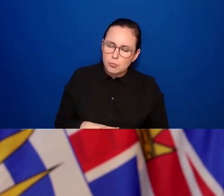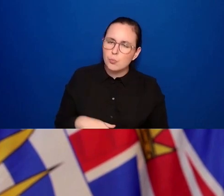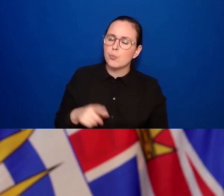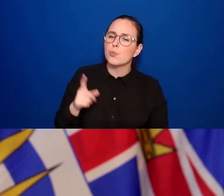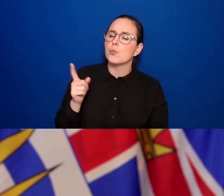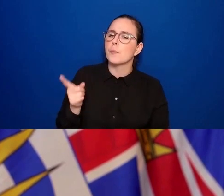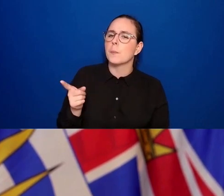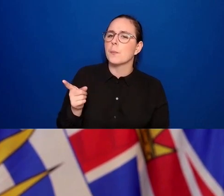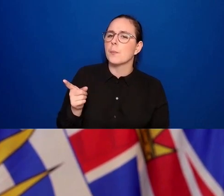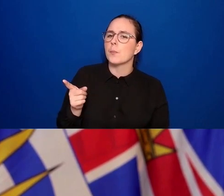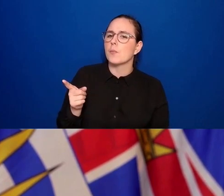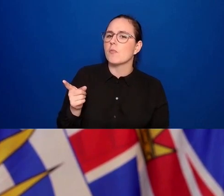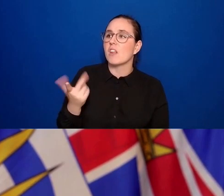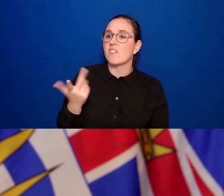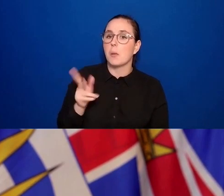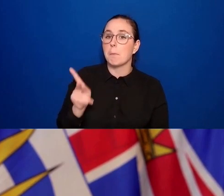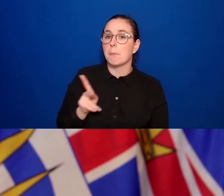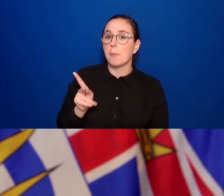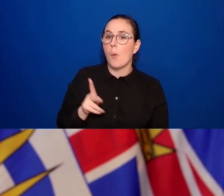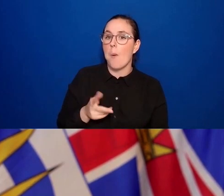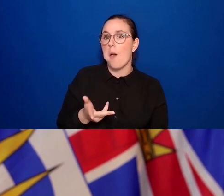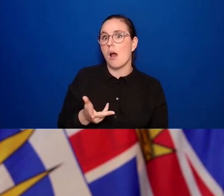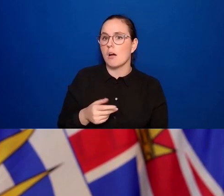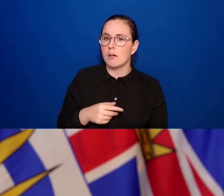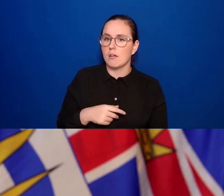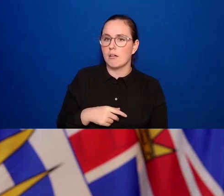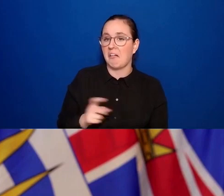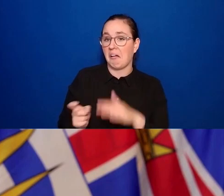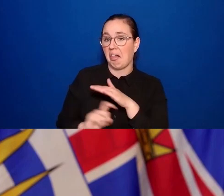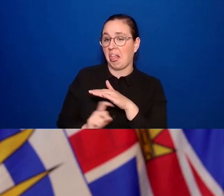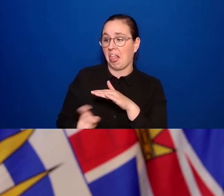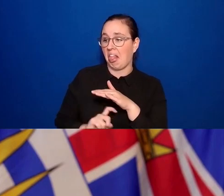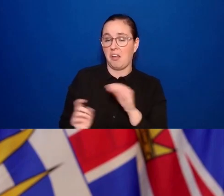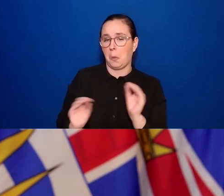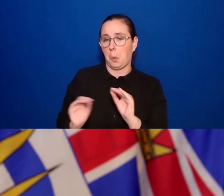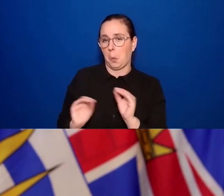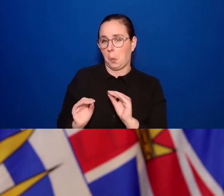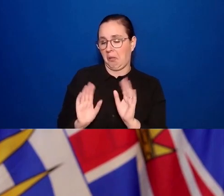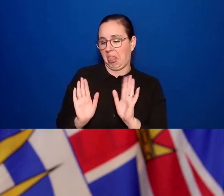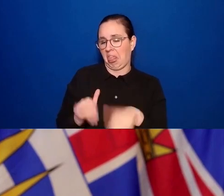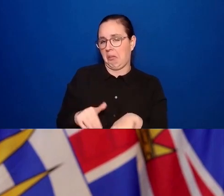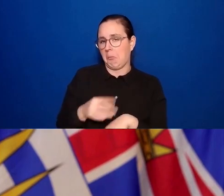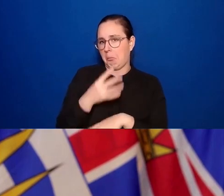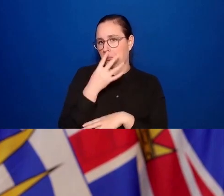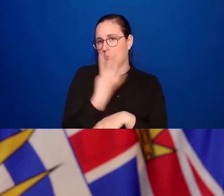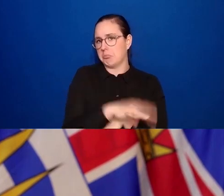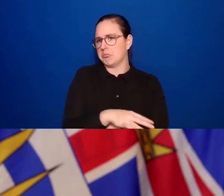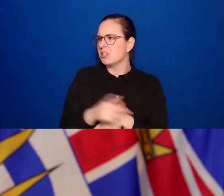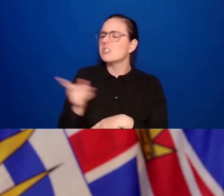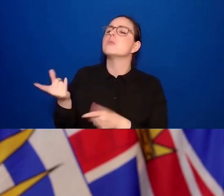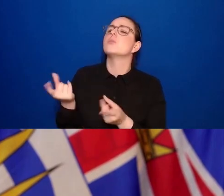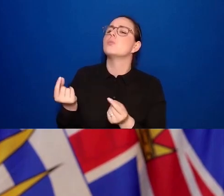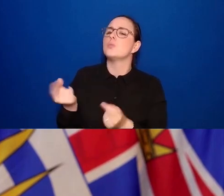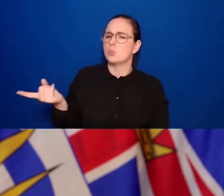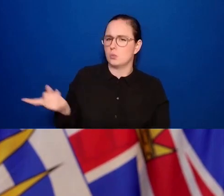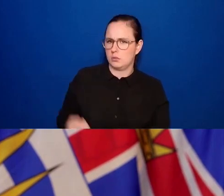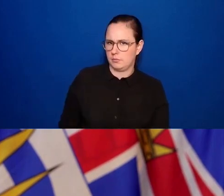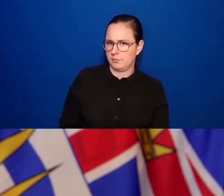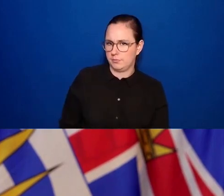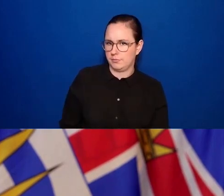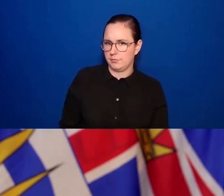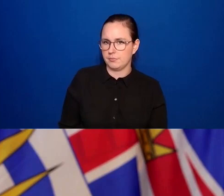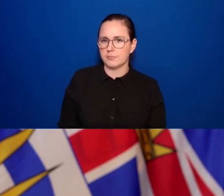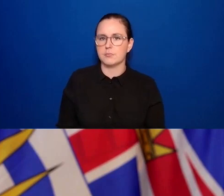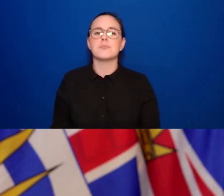swiping the QR codes and aren't following the province's protocols here? Yeah, so these organized events,